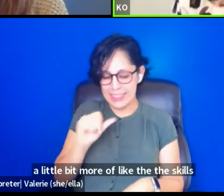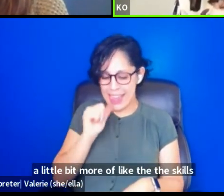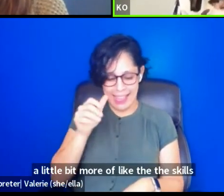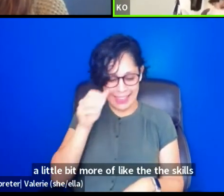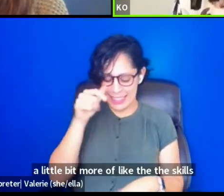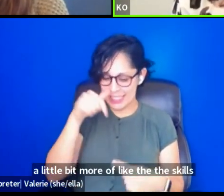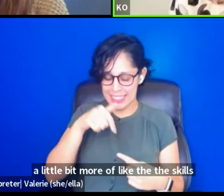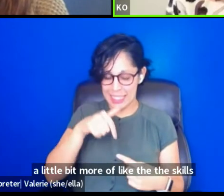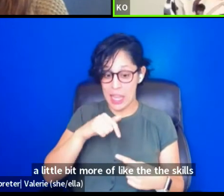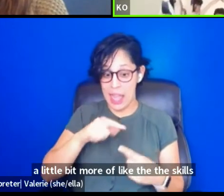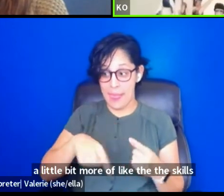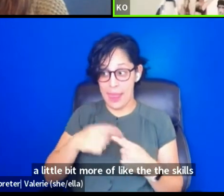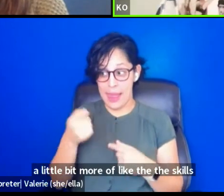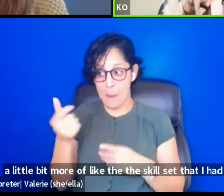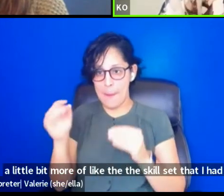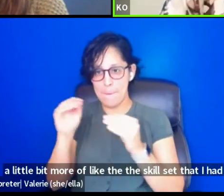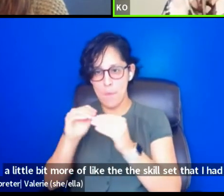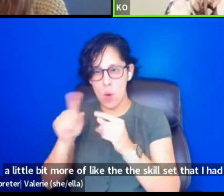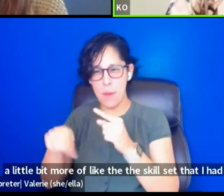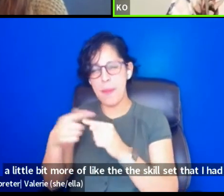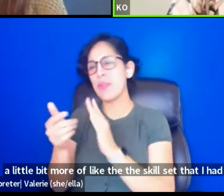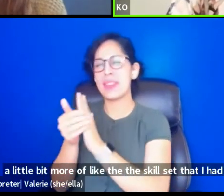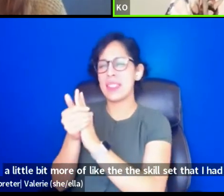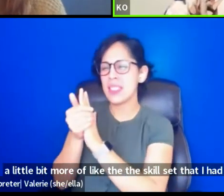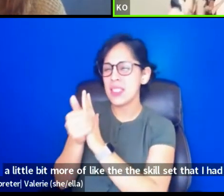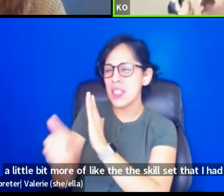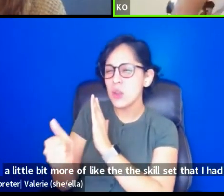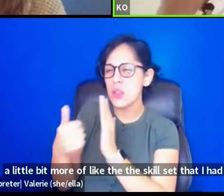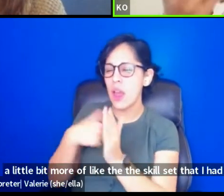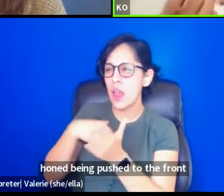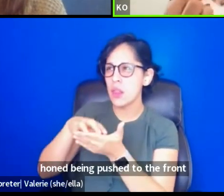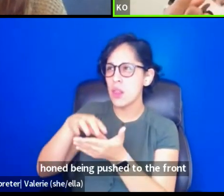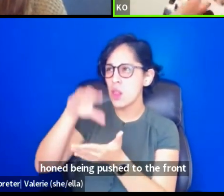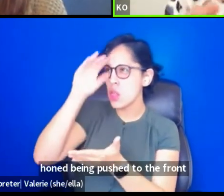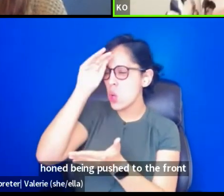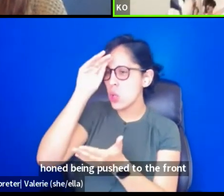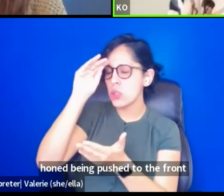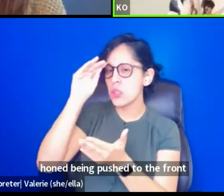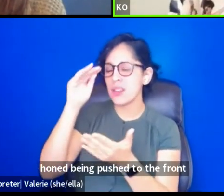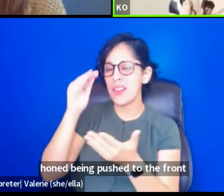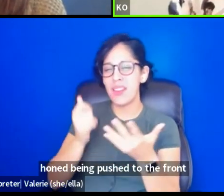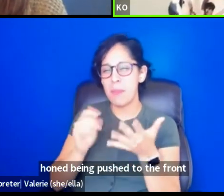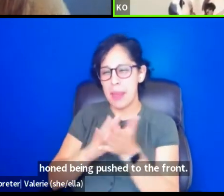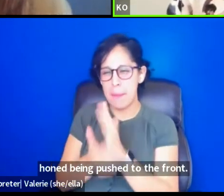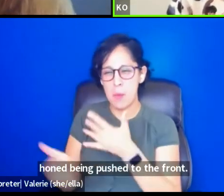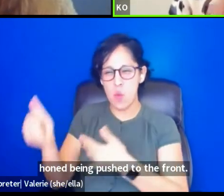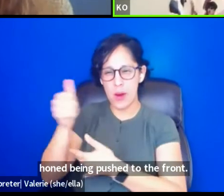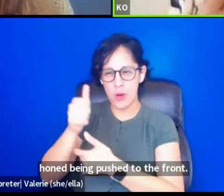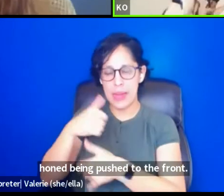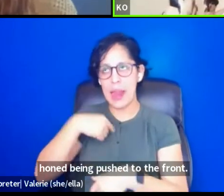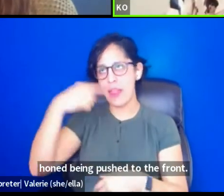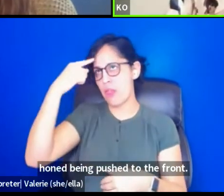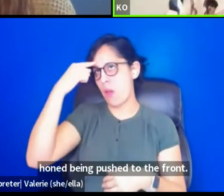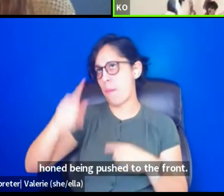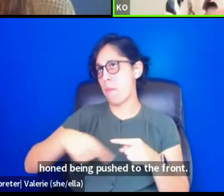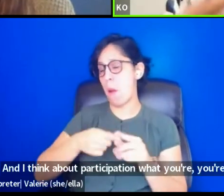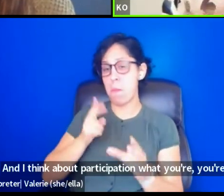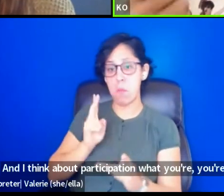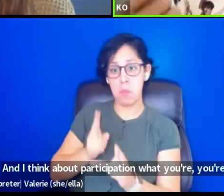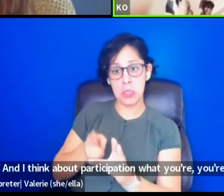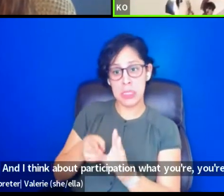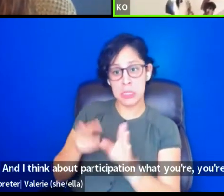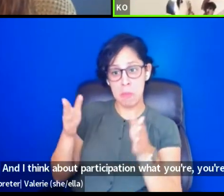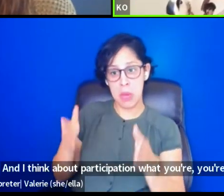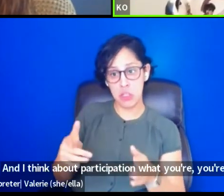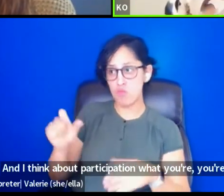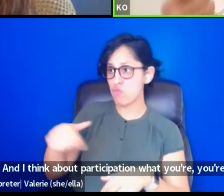I had honed being pushed to the front. And I think about participation, what you're, you're talking about, you know, I had participation in this industry